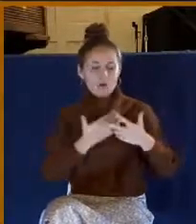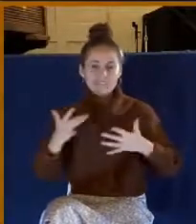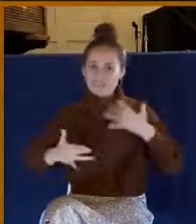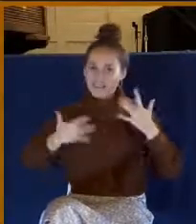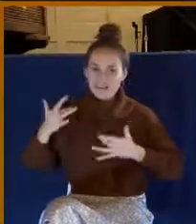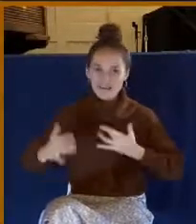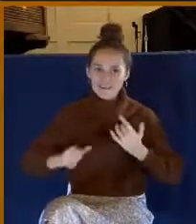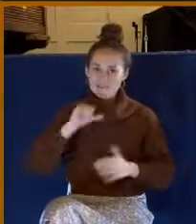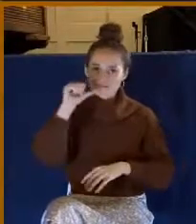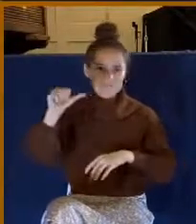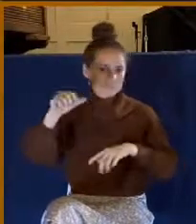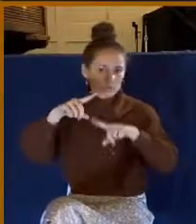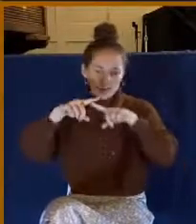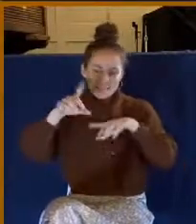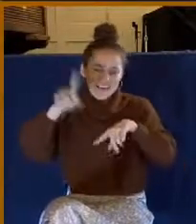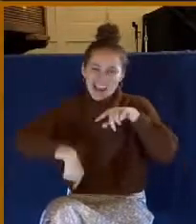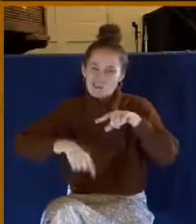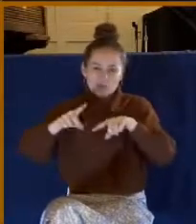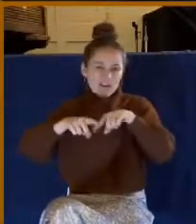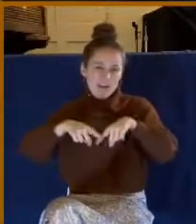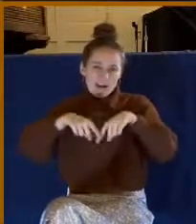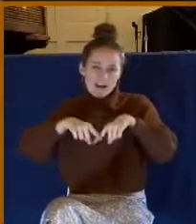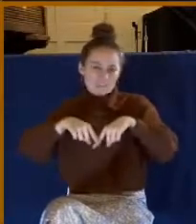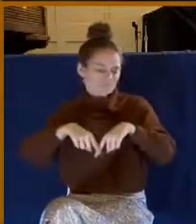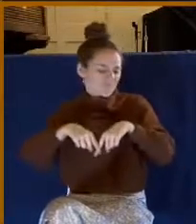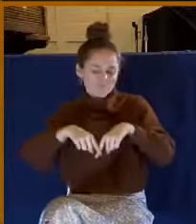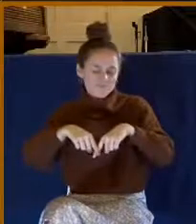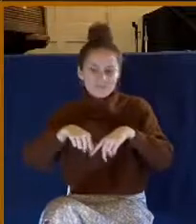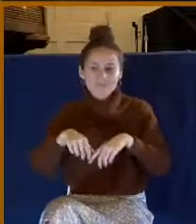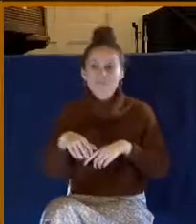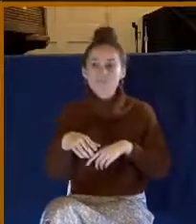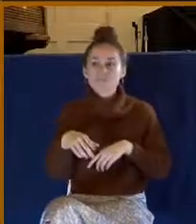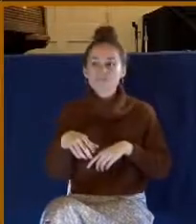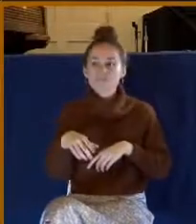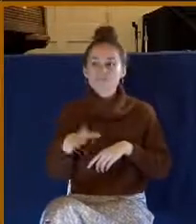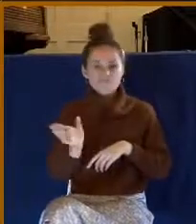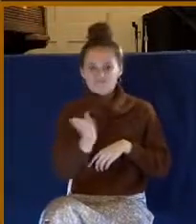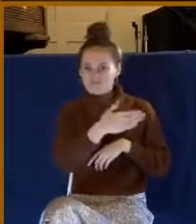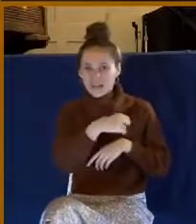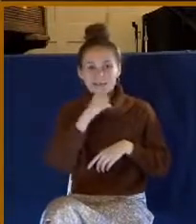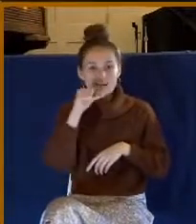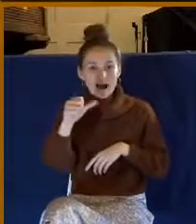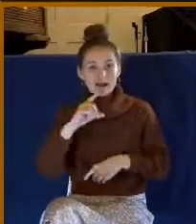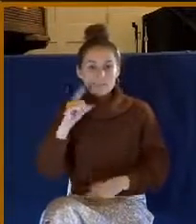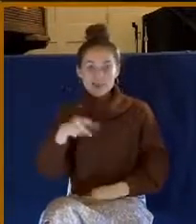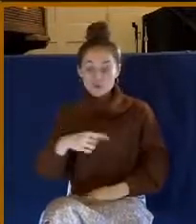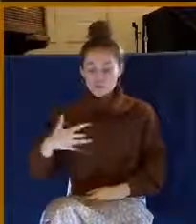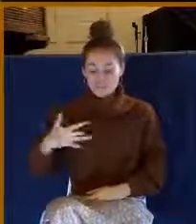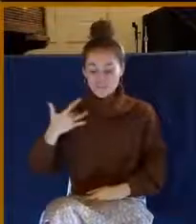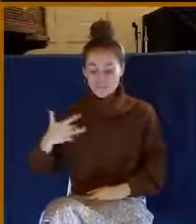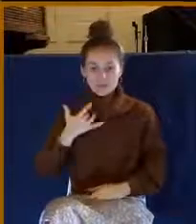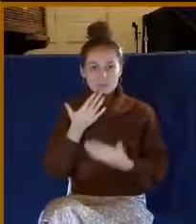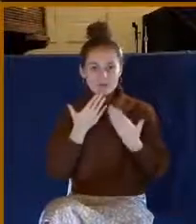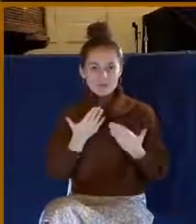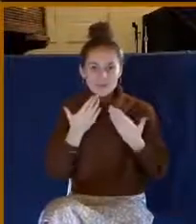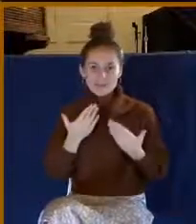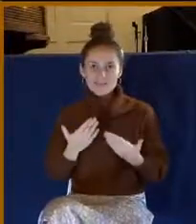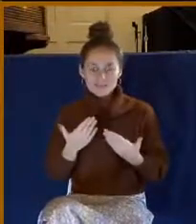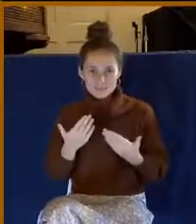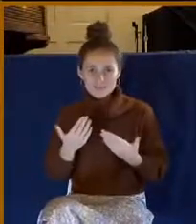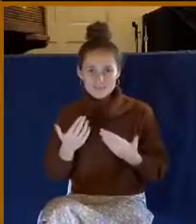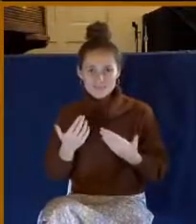Thankfulness has nothing to do with feelings. We're not commanded to feel grateful. It doesn't matter how